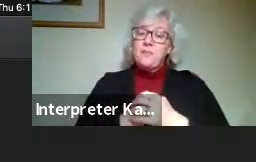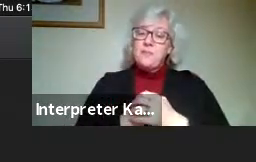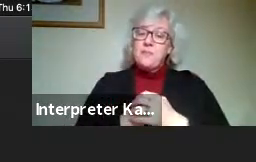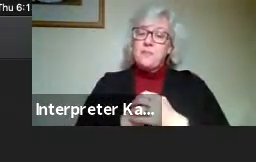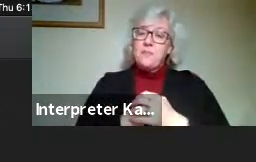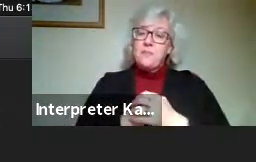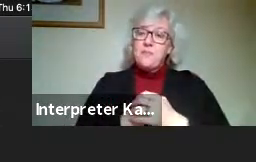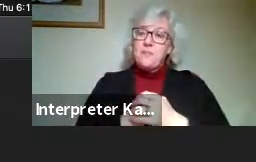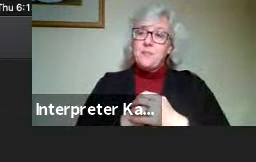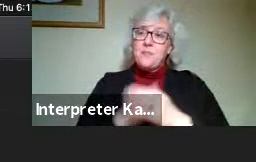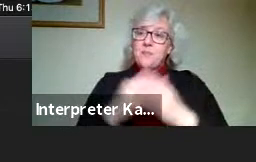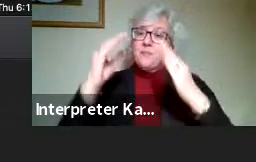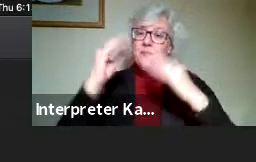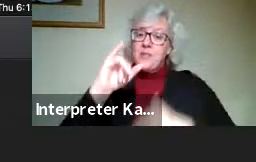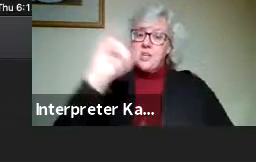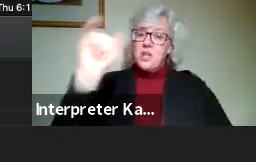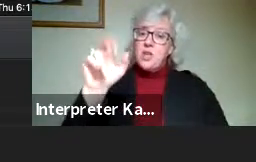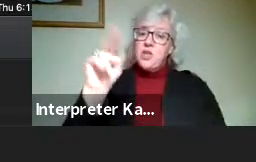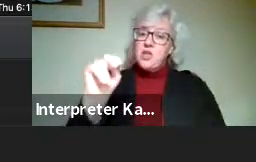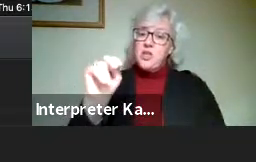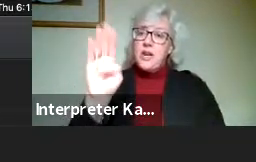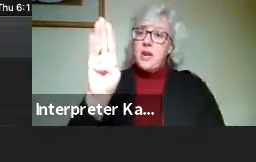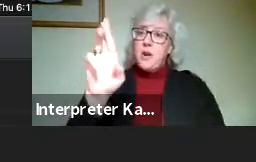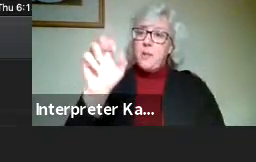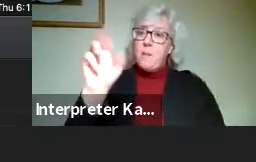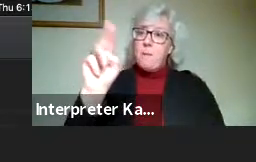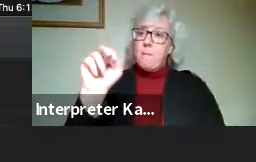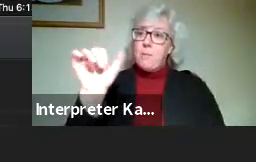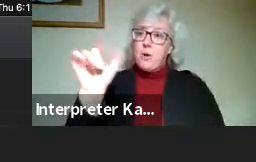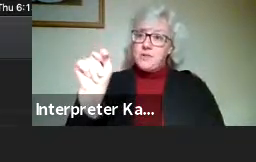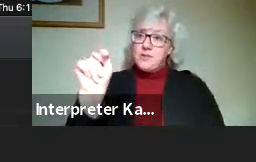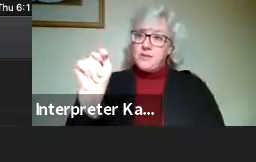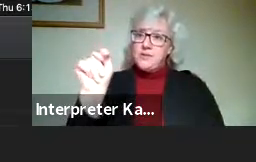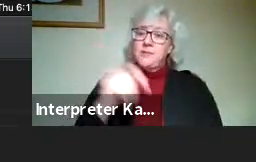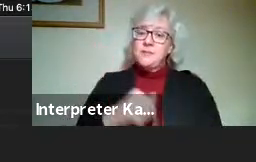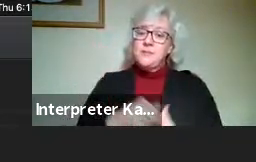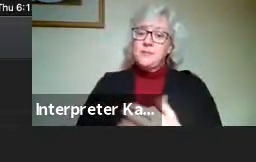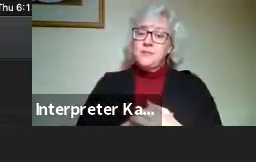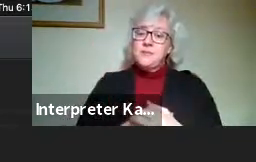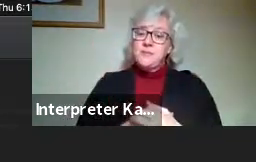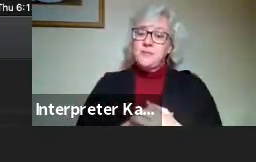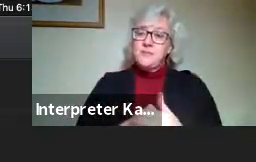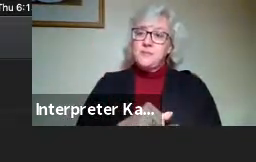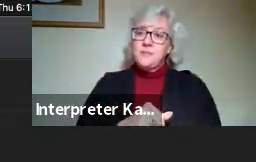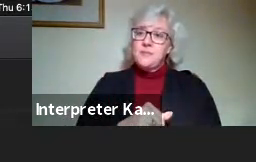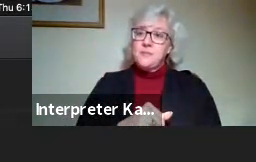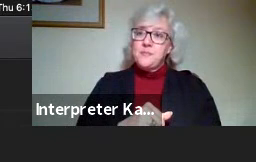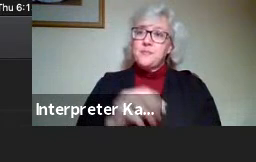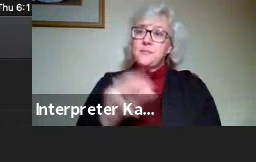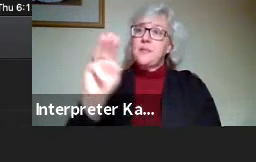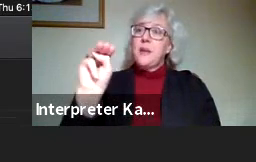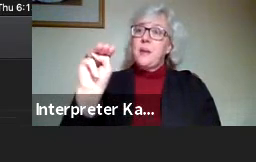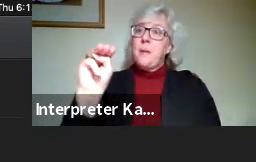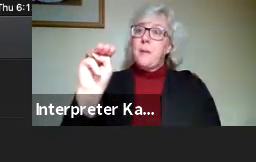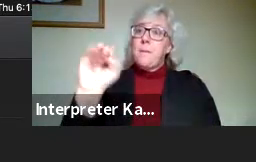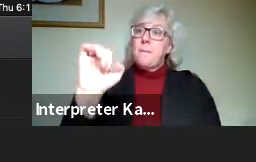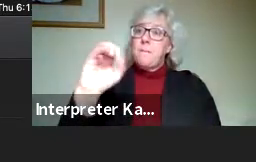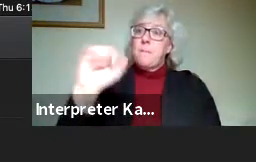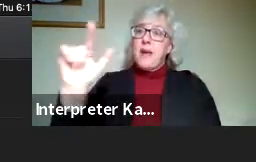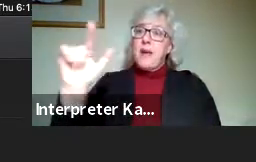Jean Barrett, Michael Candy,